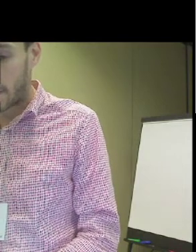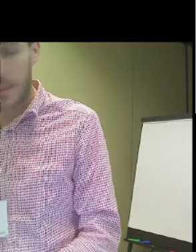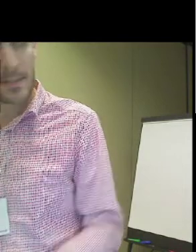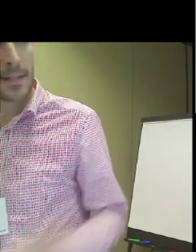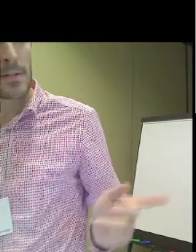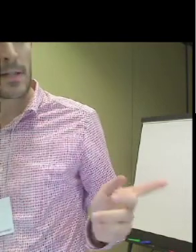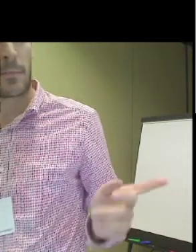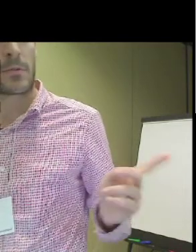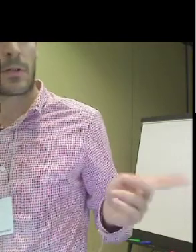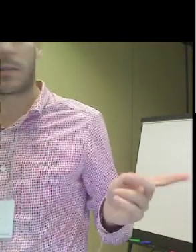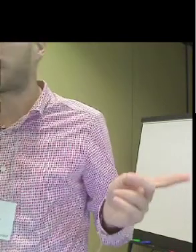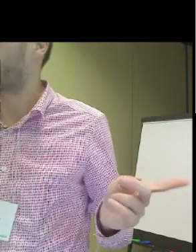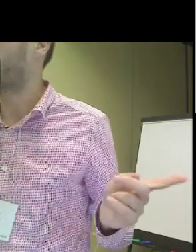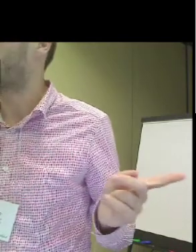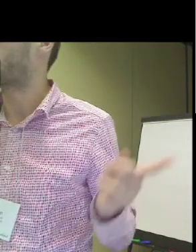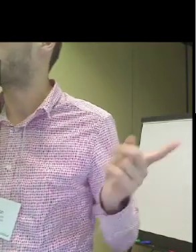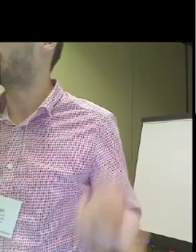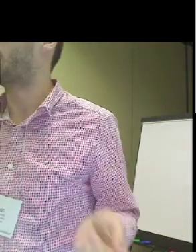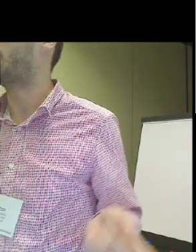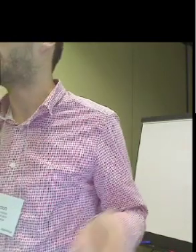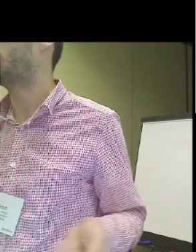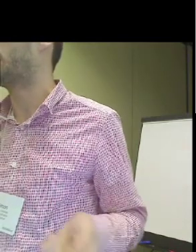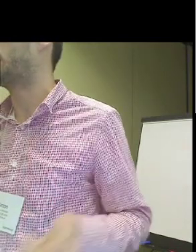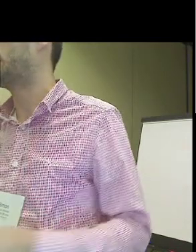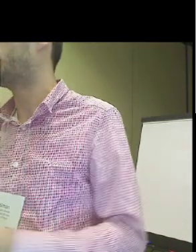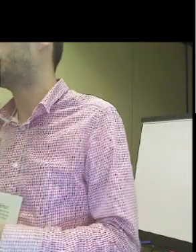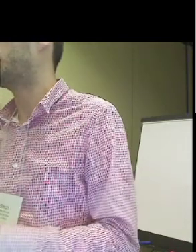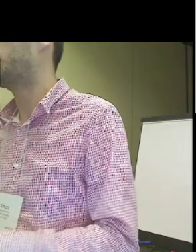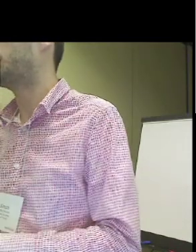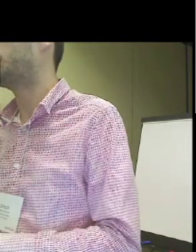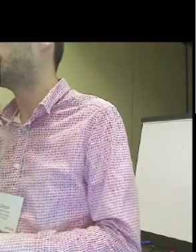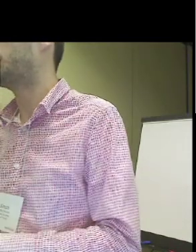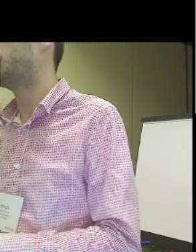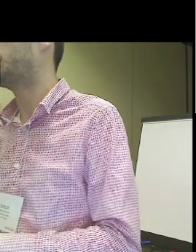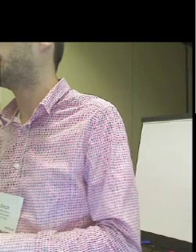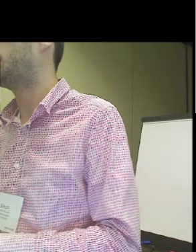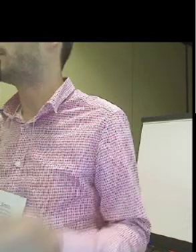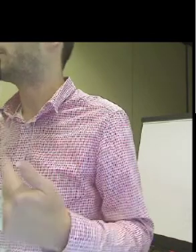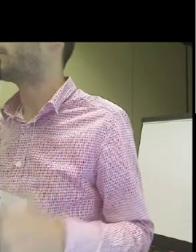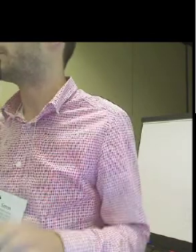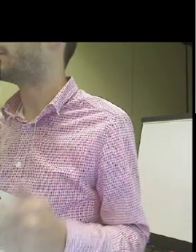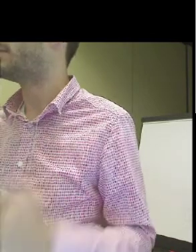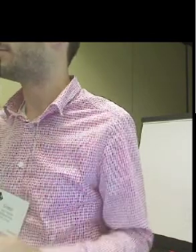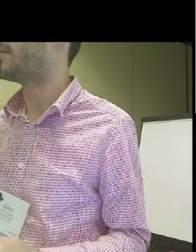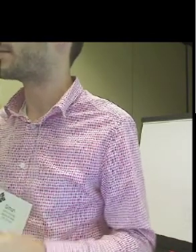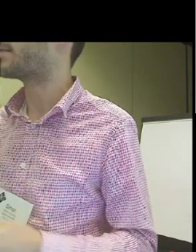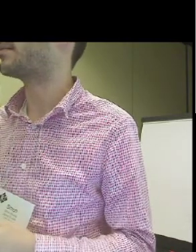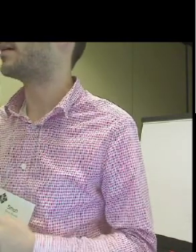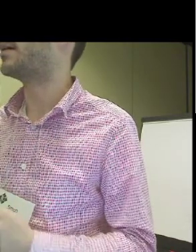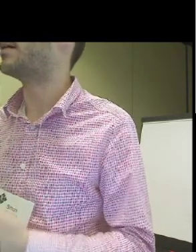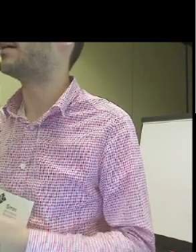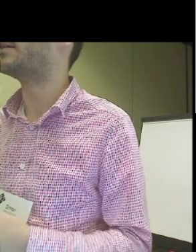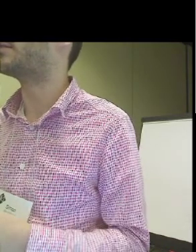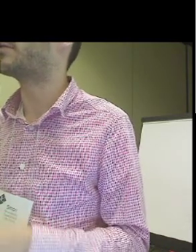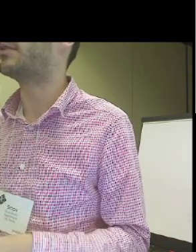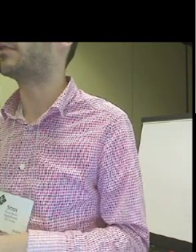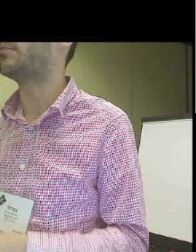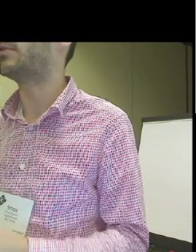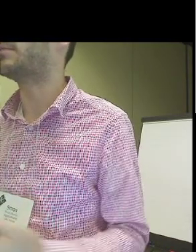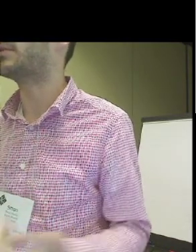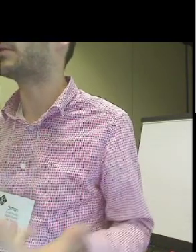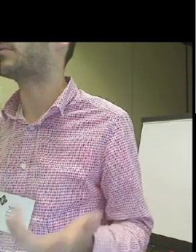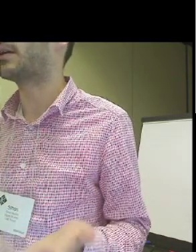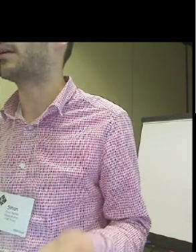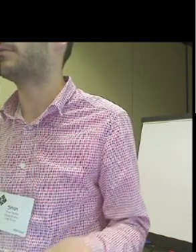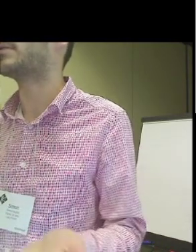So this second step is really interesting because it's not about how we can give to deaf people, but why we should invest into the